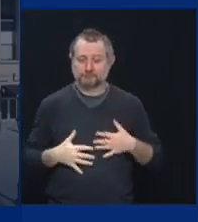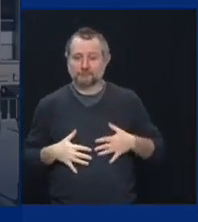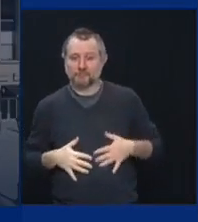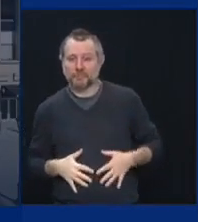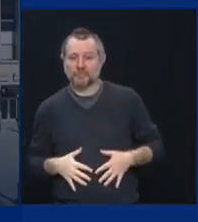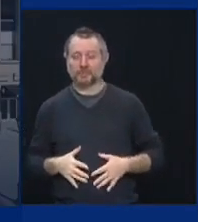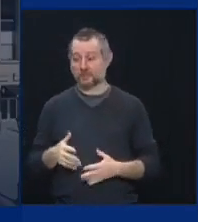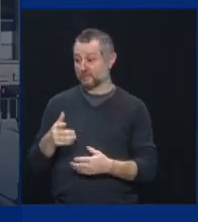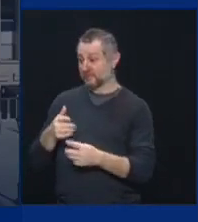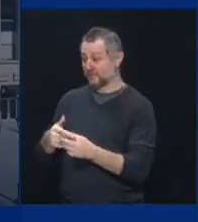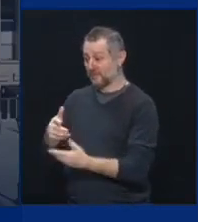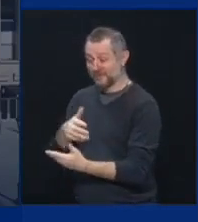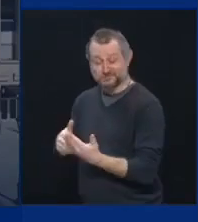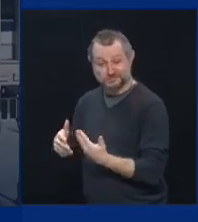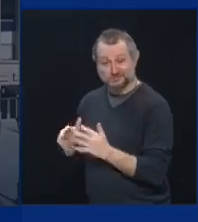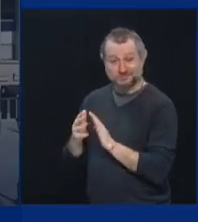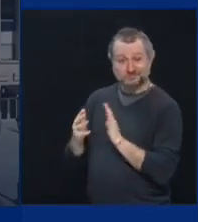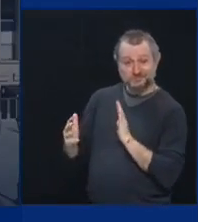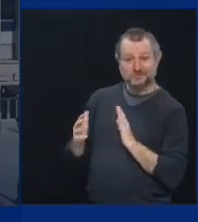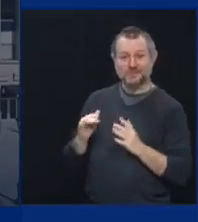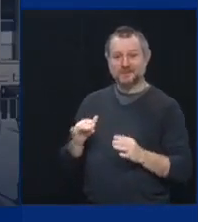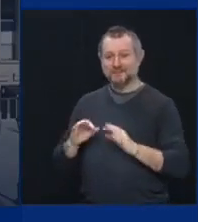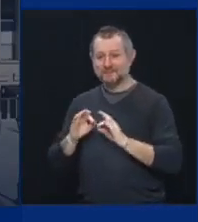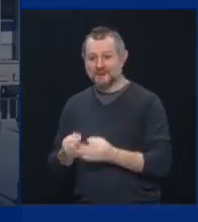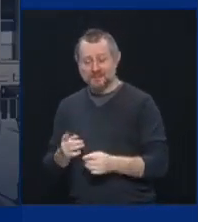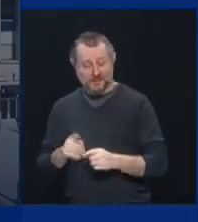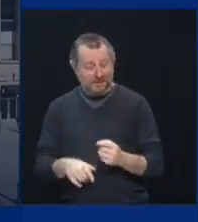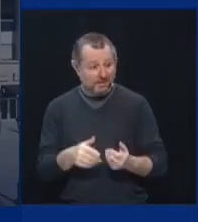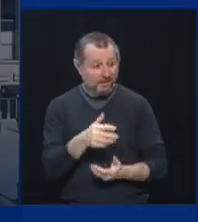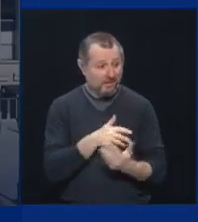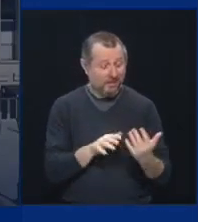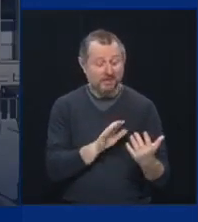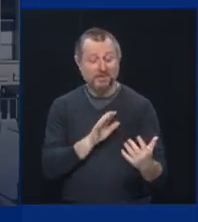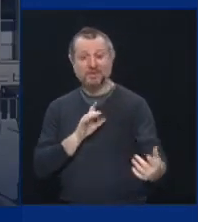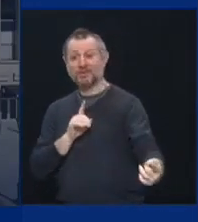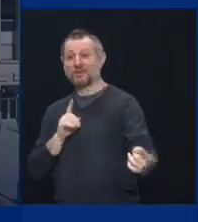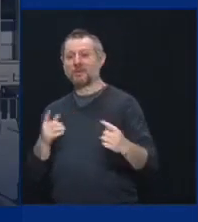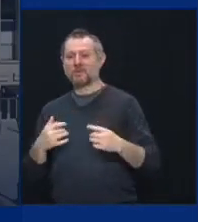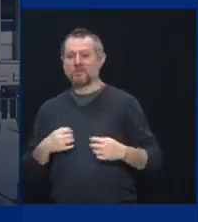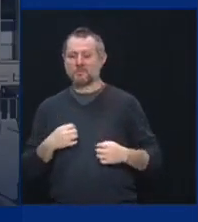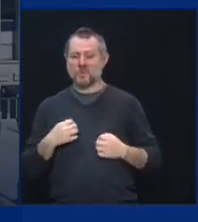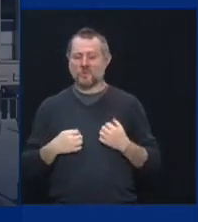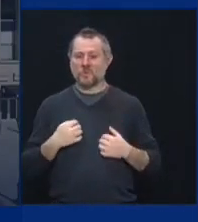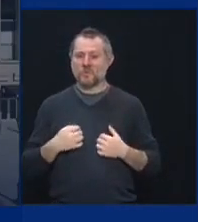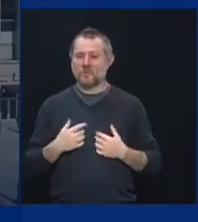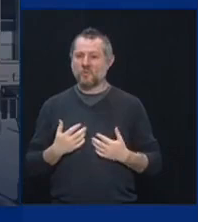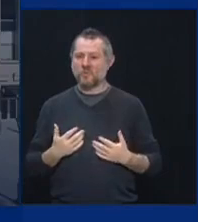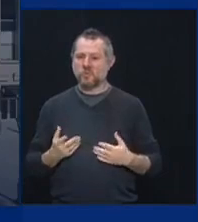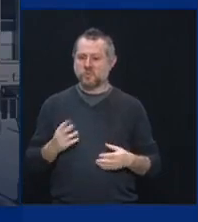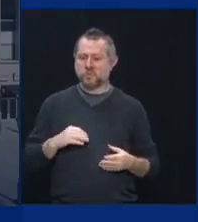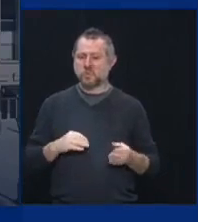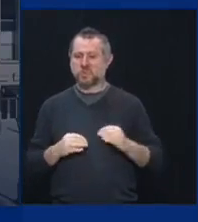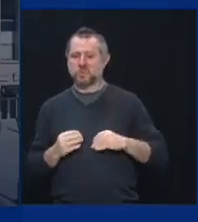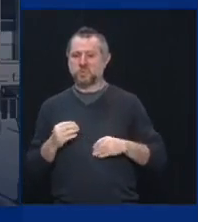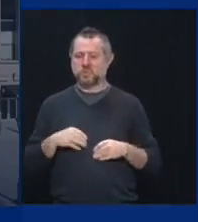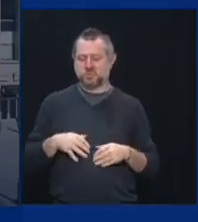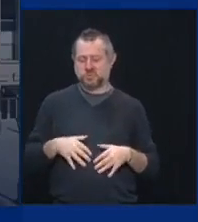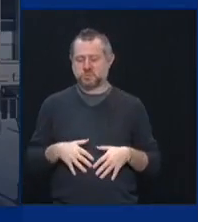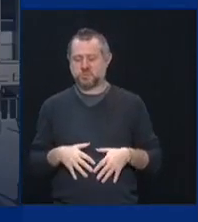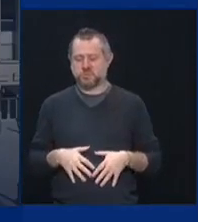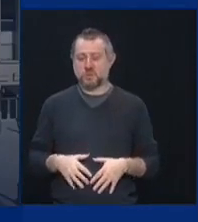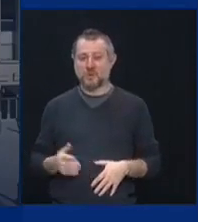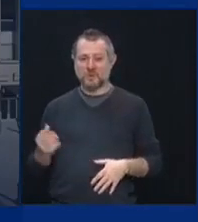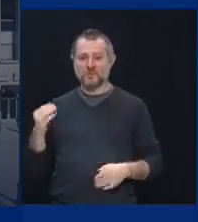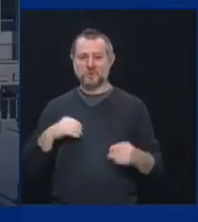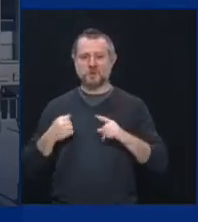hard on families. The emotional toll that this has taken on people, I don't think